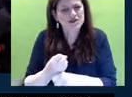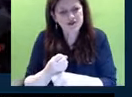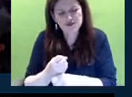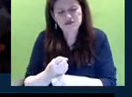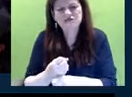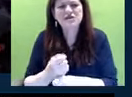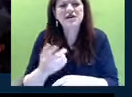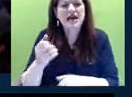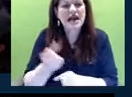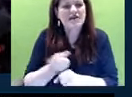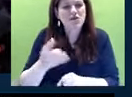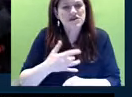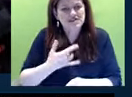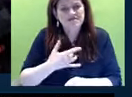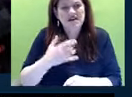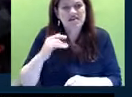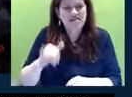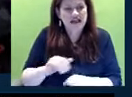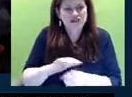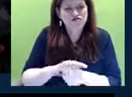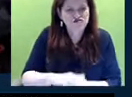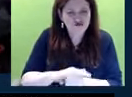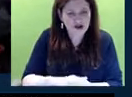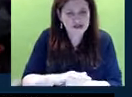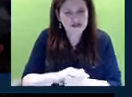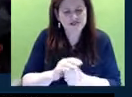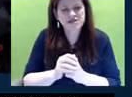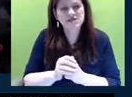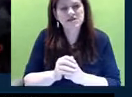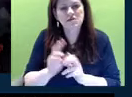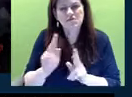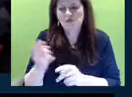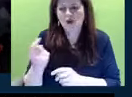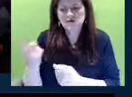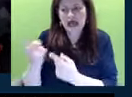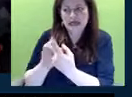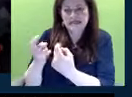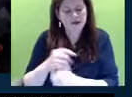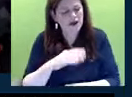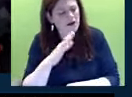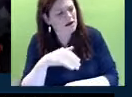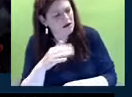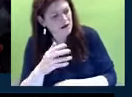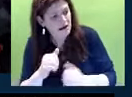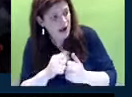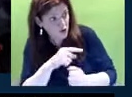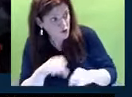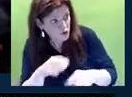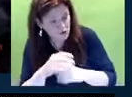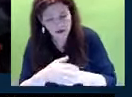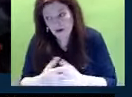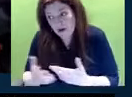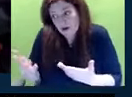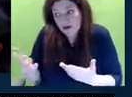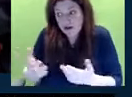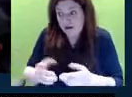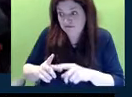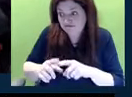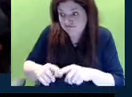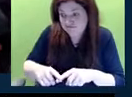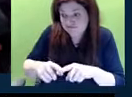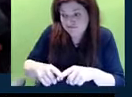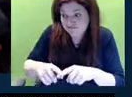Everybody has felt that stress. People ask me all the time, how am I doing? I say, well, it depends on